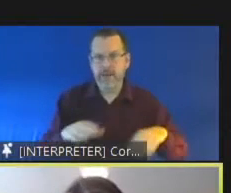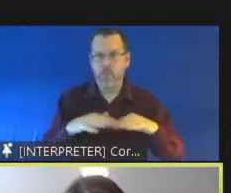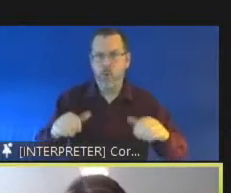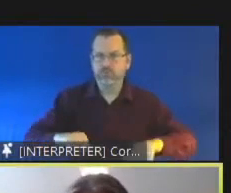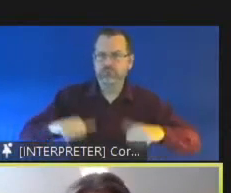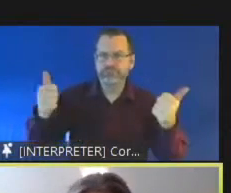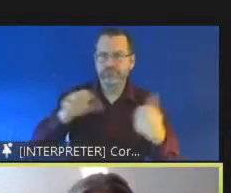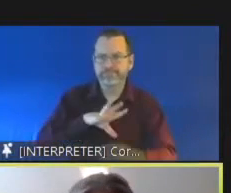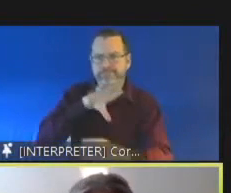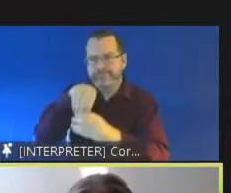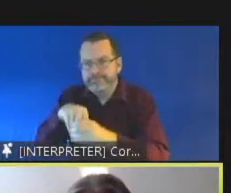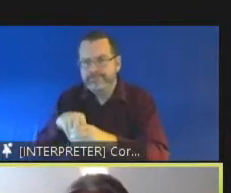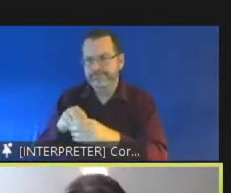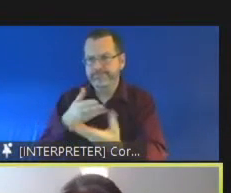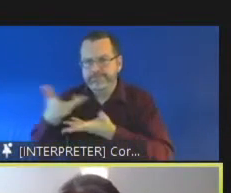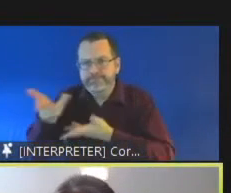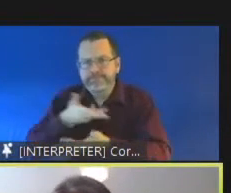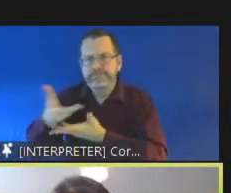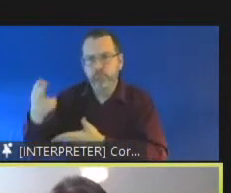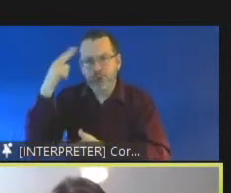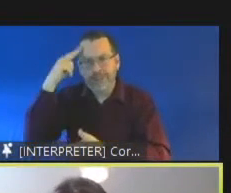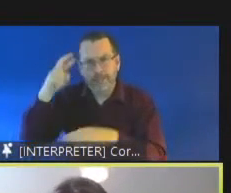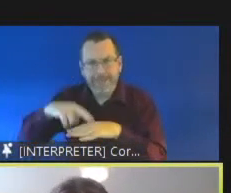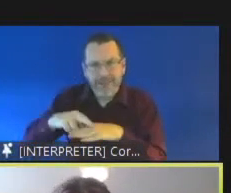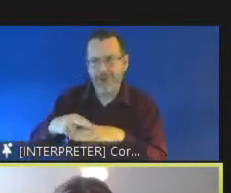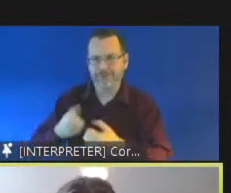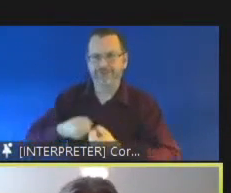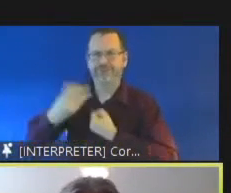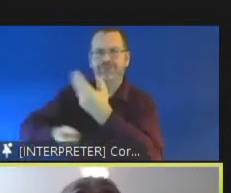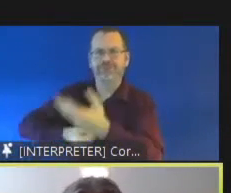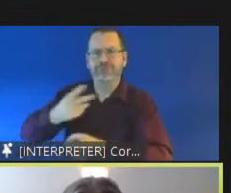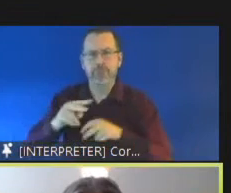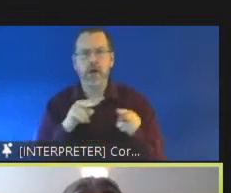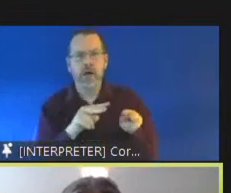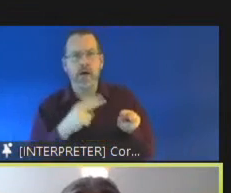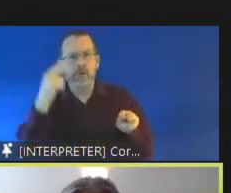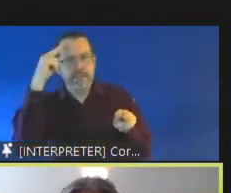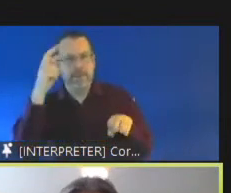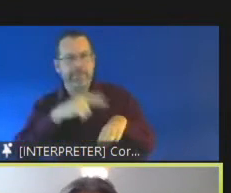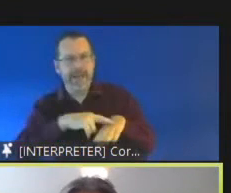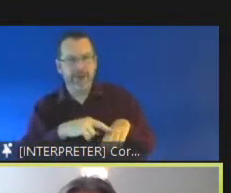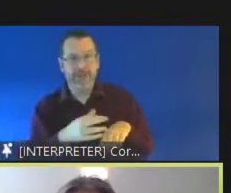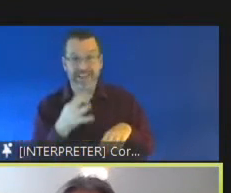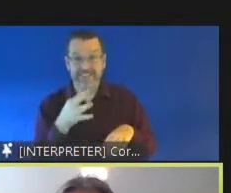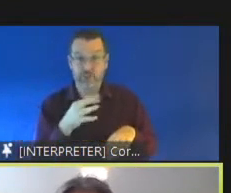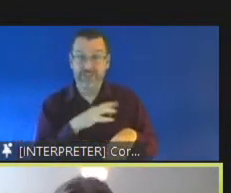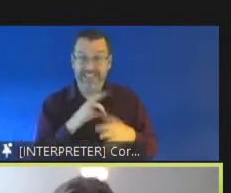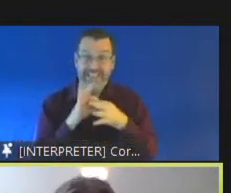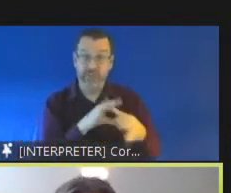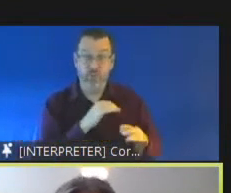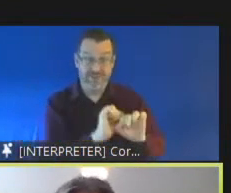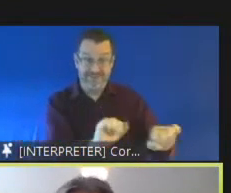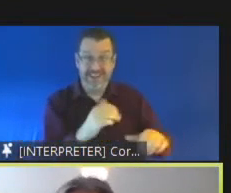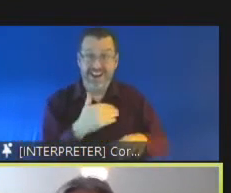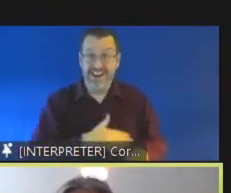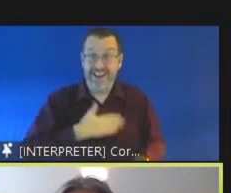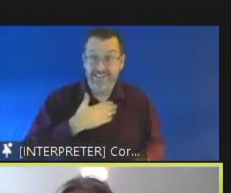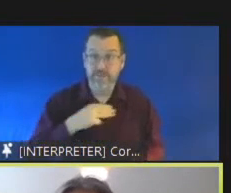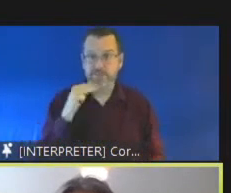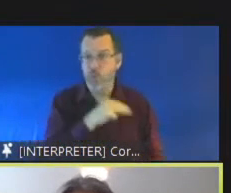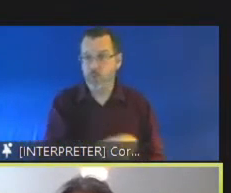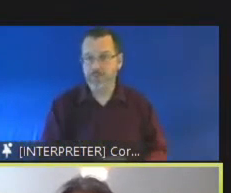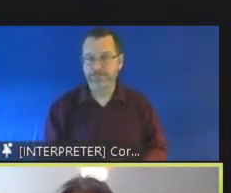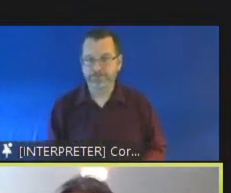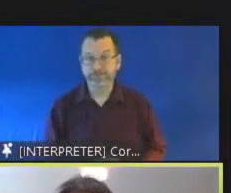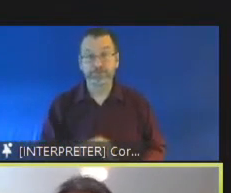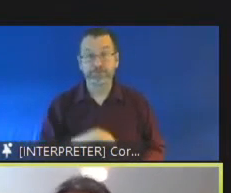be understood in these processes that have such significant impacts on their on their lives the next slide then talks a